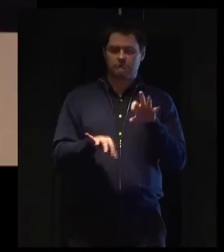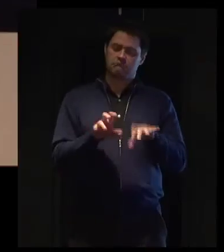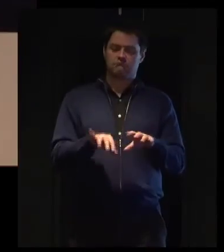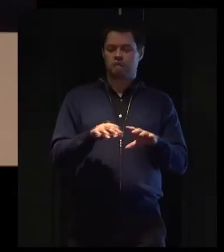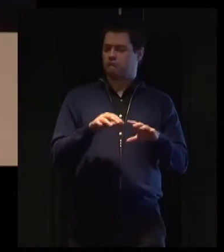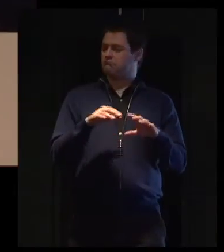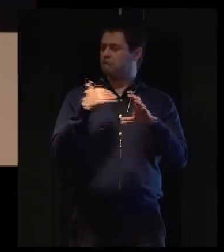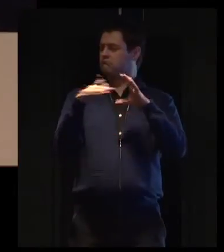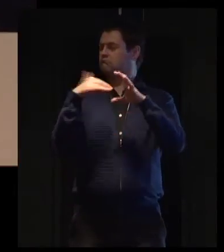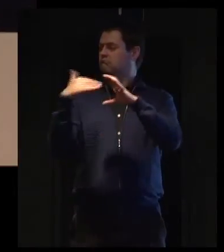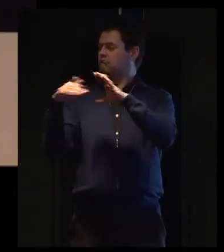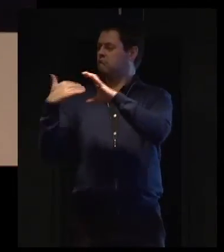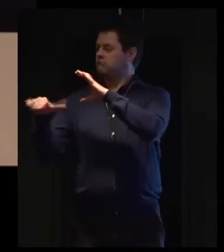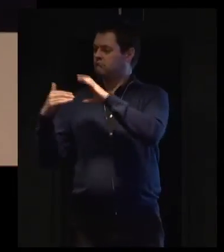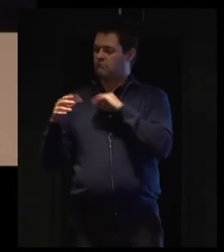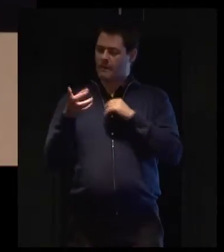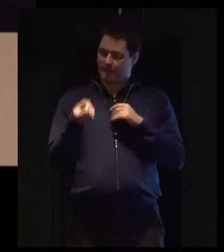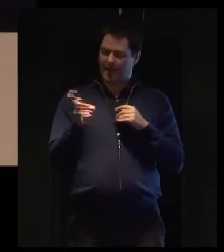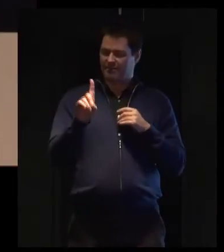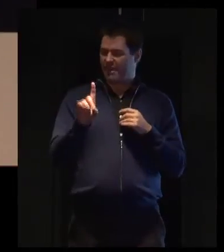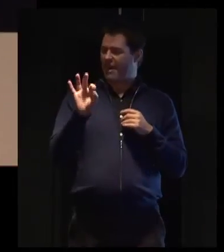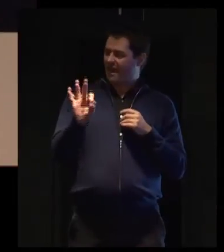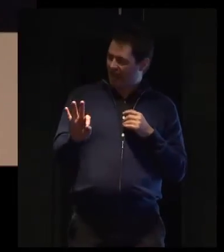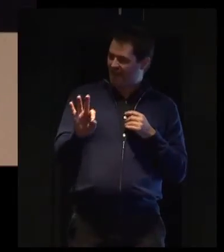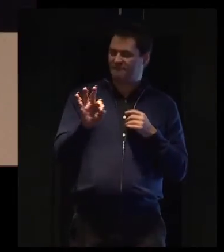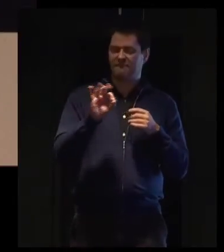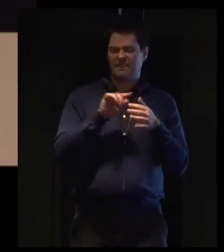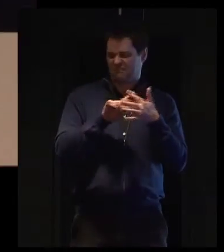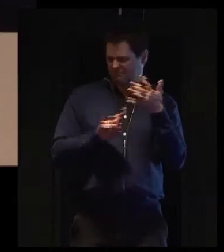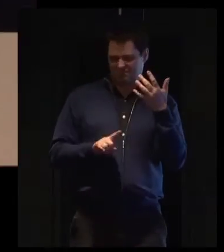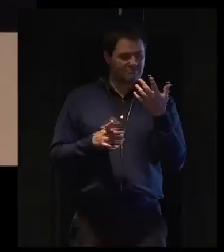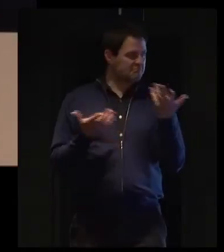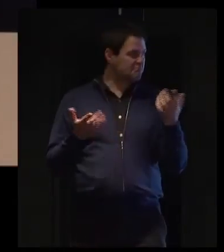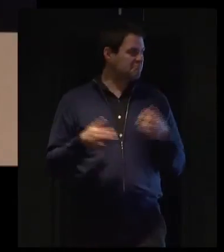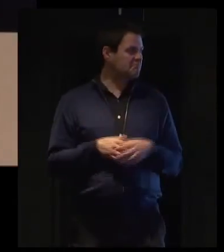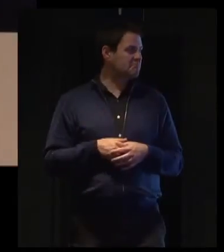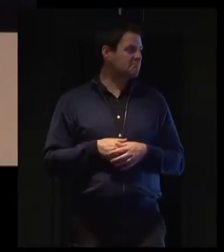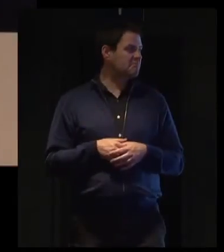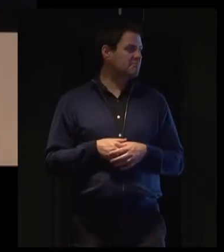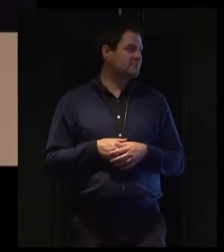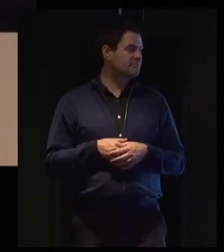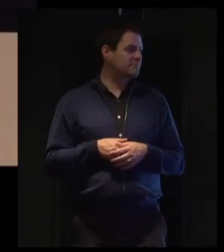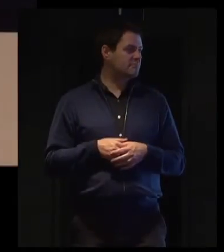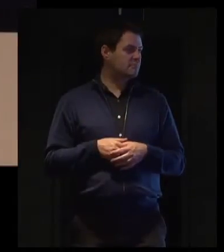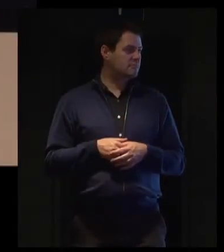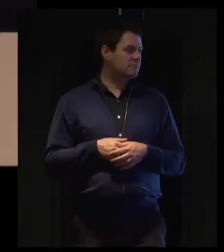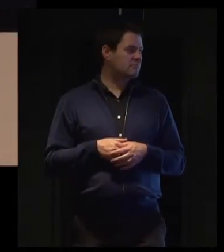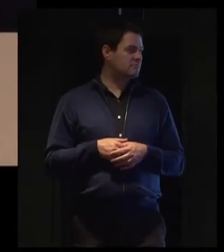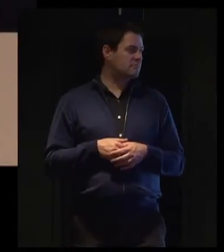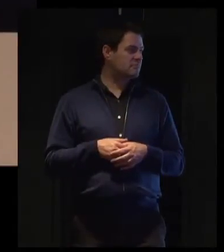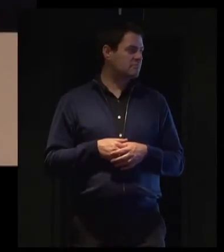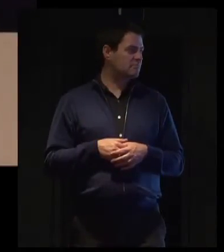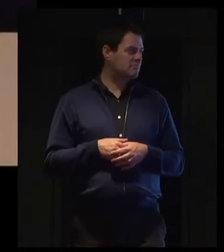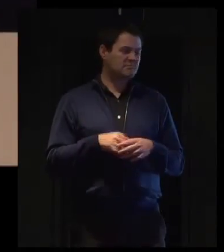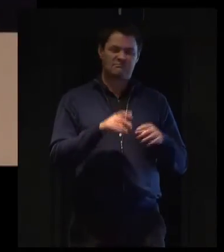morning talked about their e-doc for their access officers. But these are, you know, if you haven't seen these before, they're